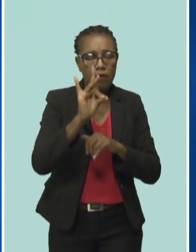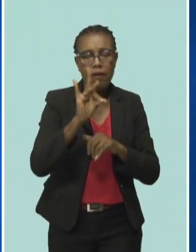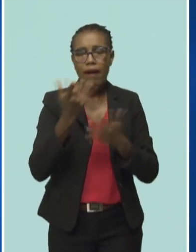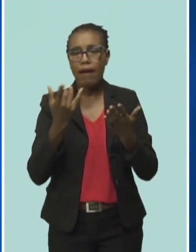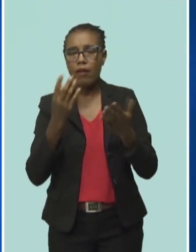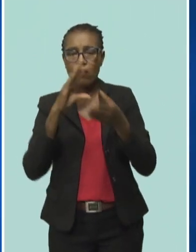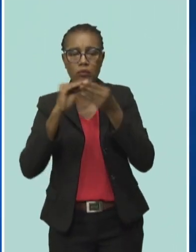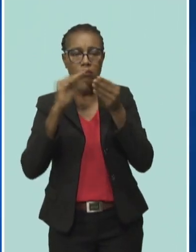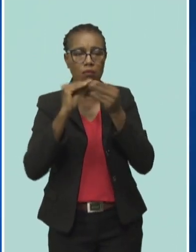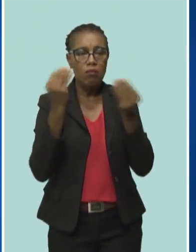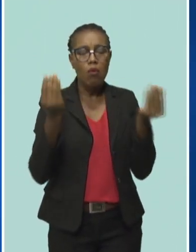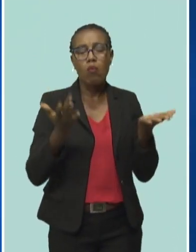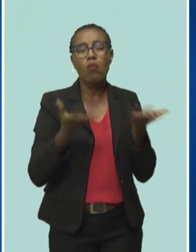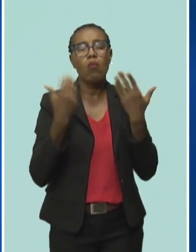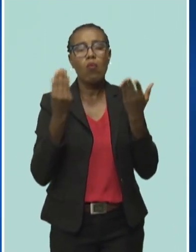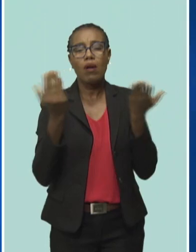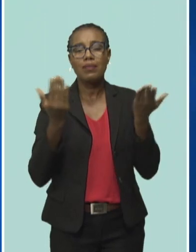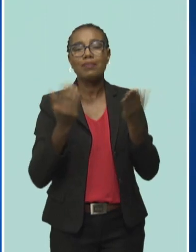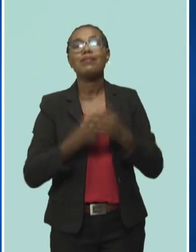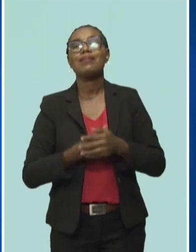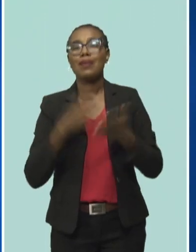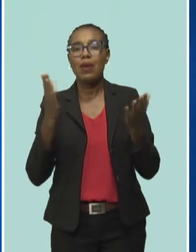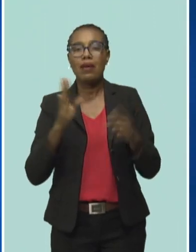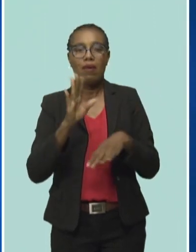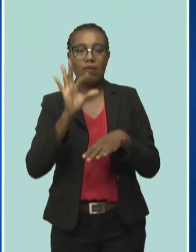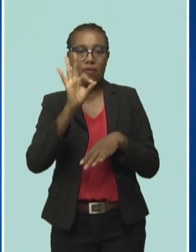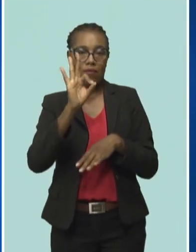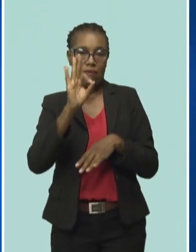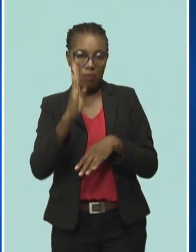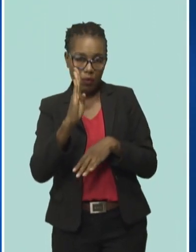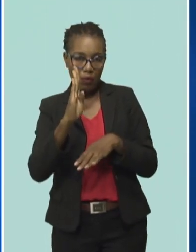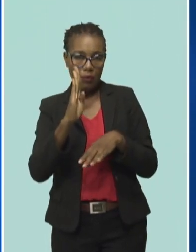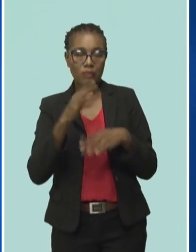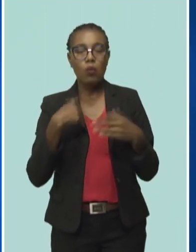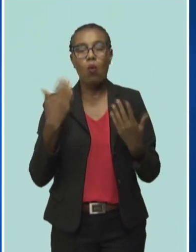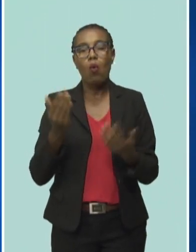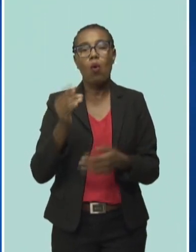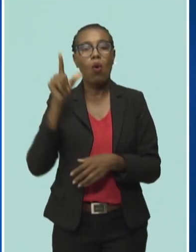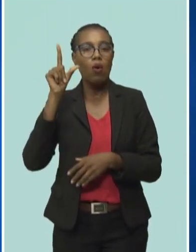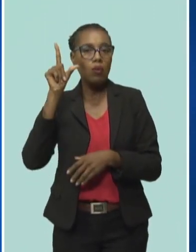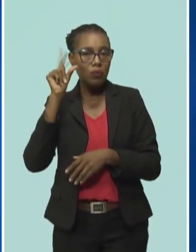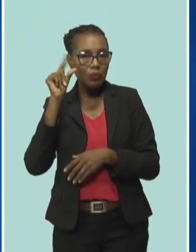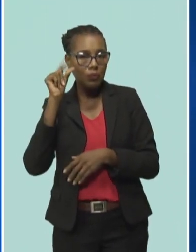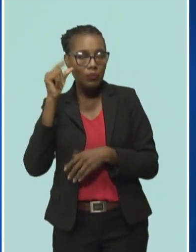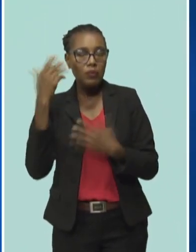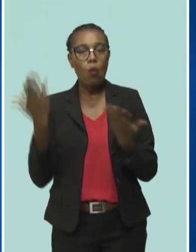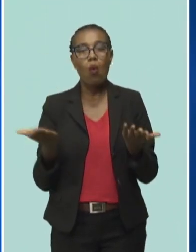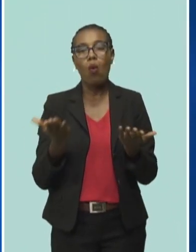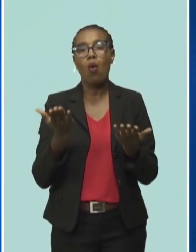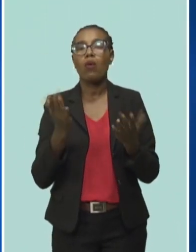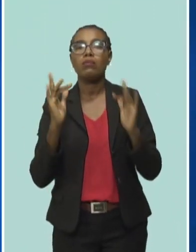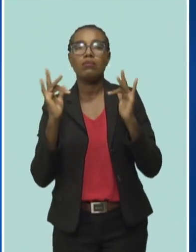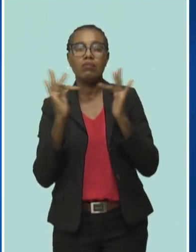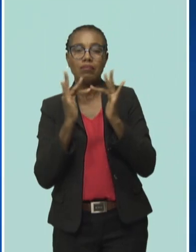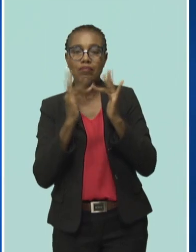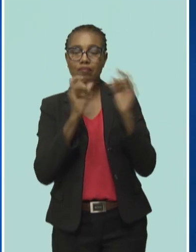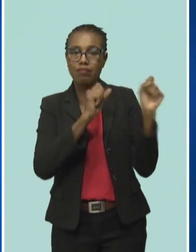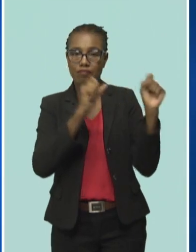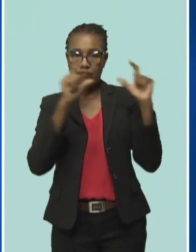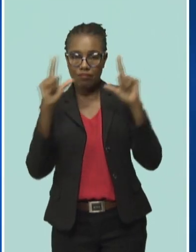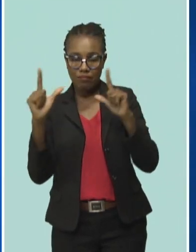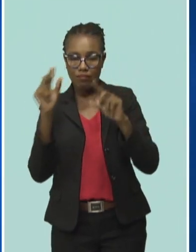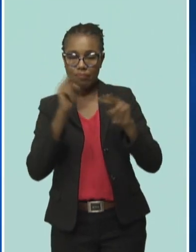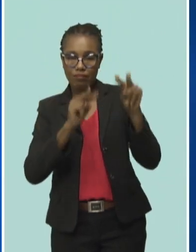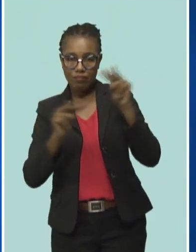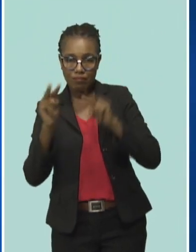it unfolds? You certainly can follow us on our Facebook page. You can check our Instagram page. You can check our website. But we certainly will